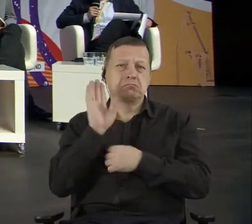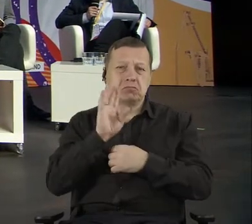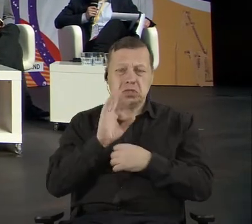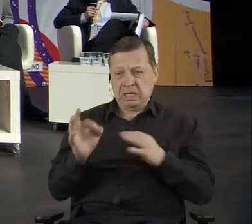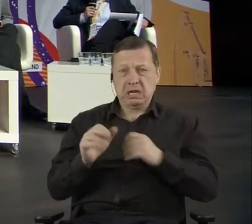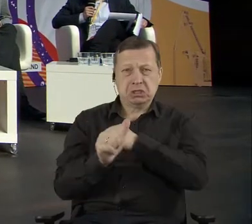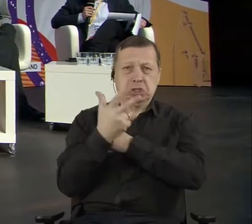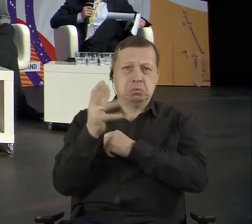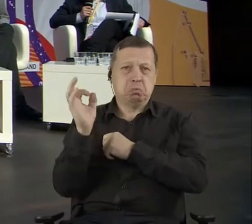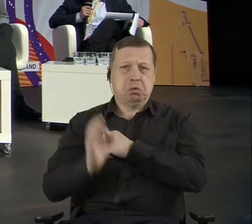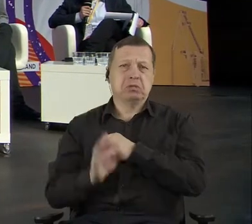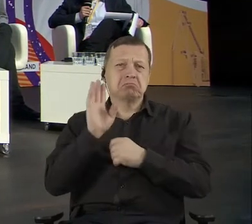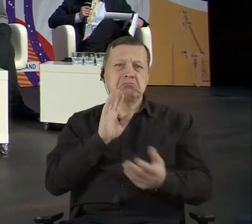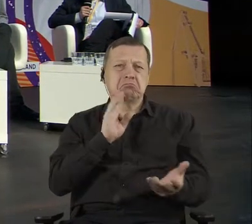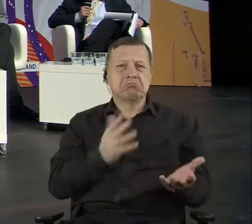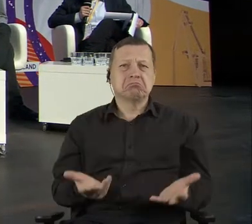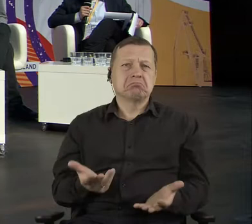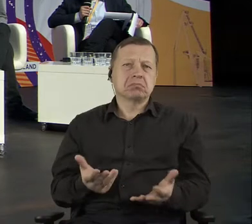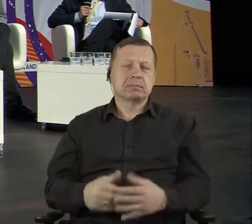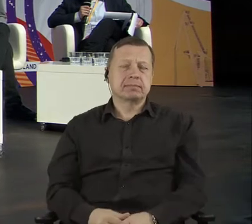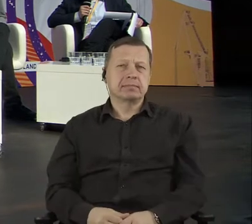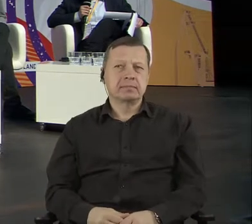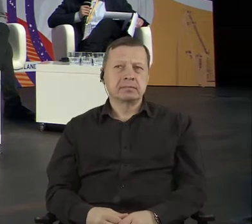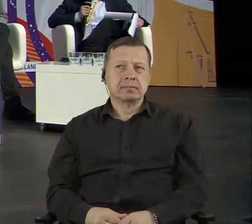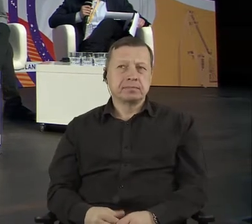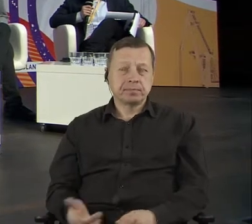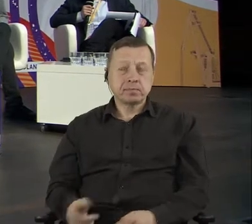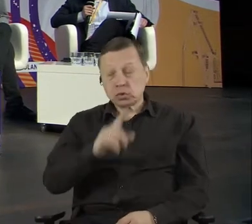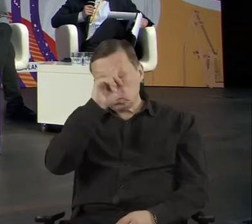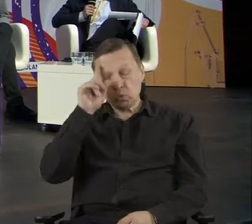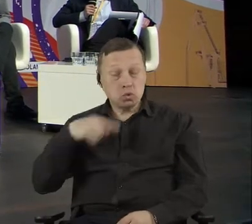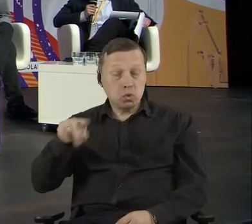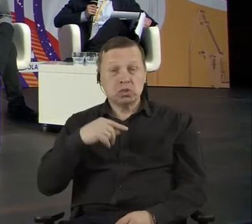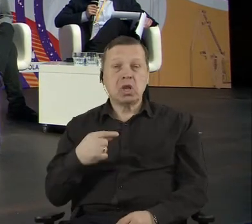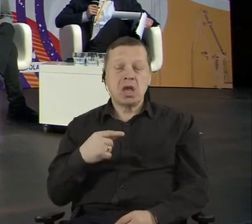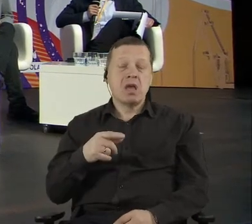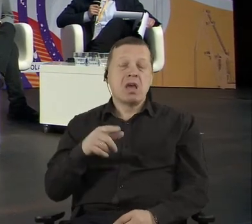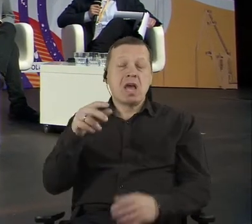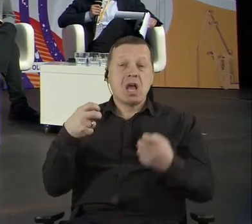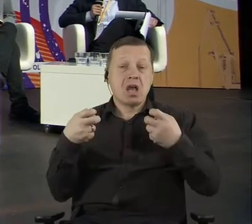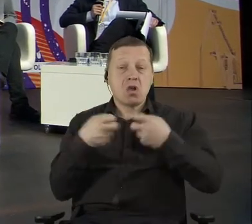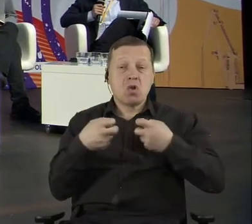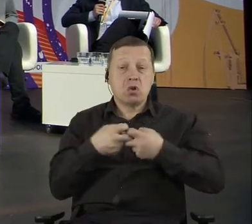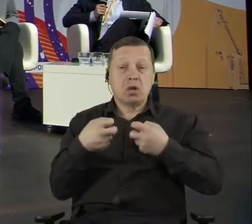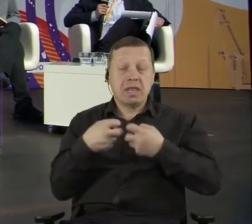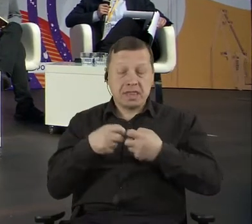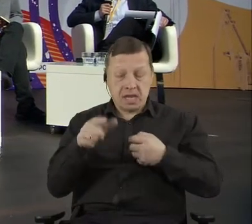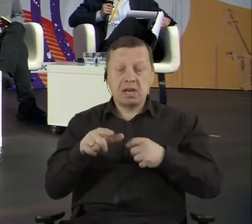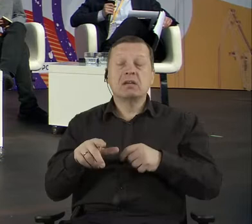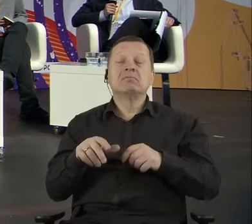Yeah, the number of e-voters is growing, but not the general turnout. So is